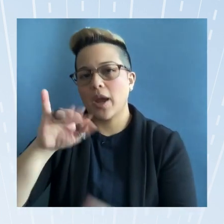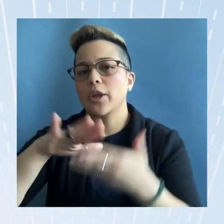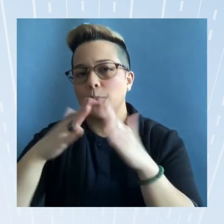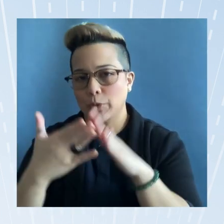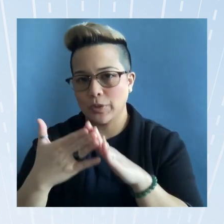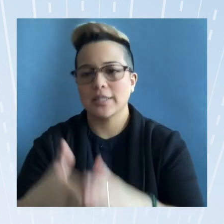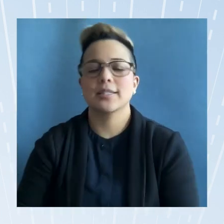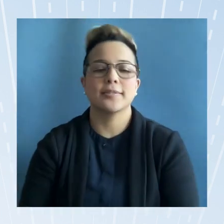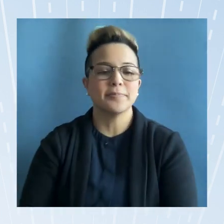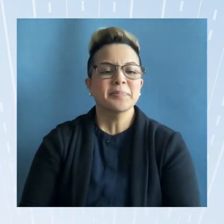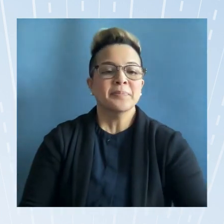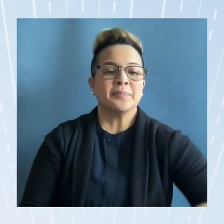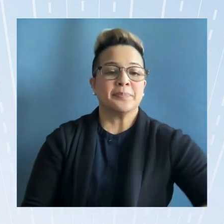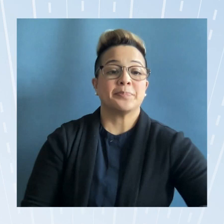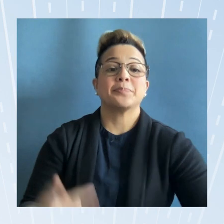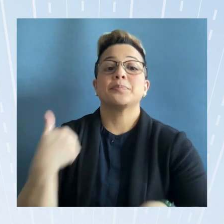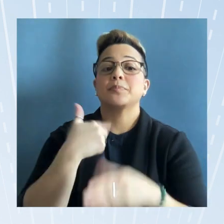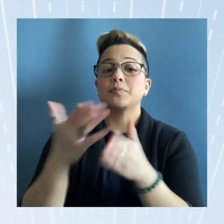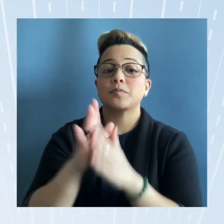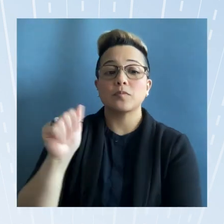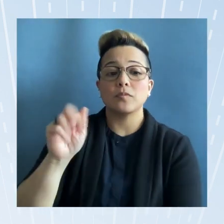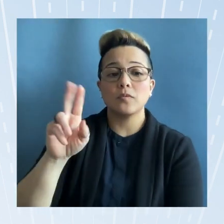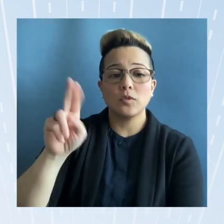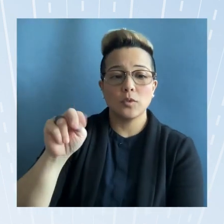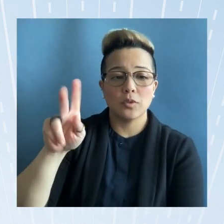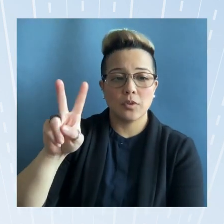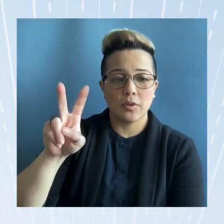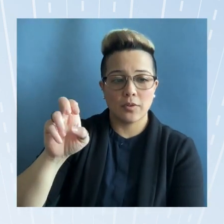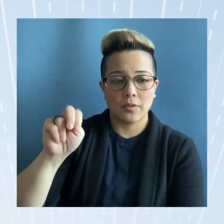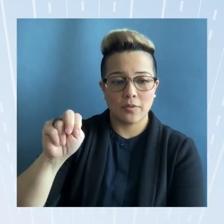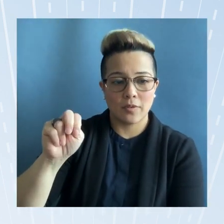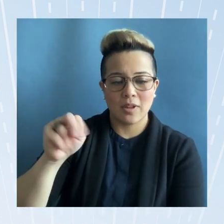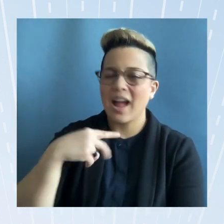we asked arun vinkatharaman